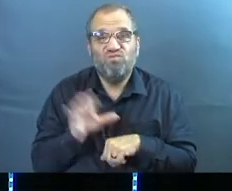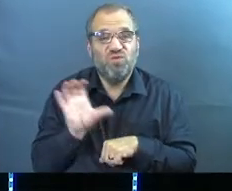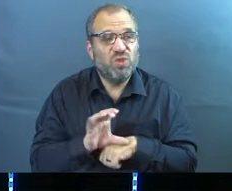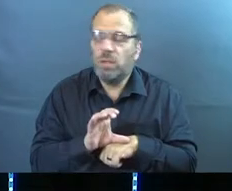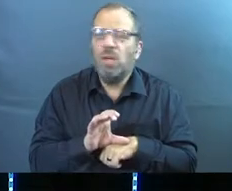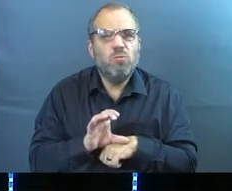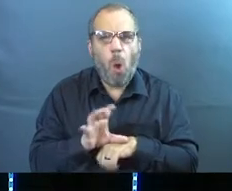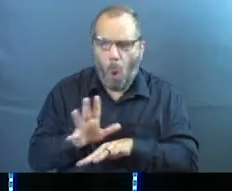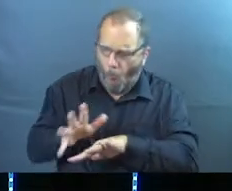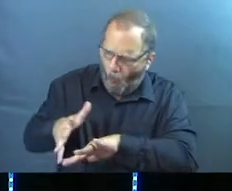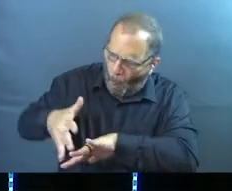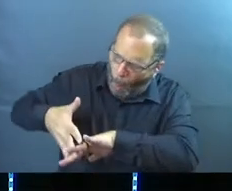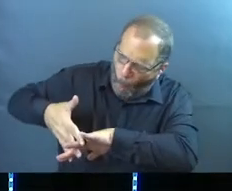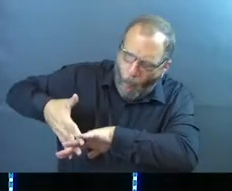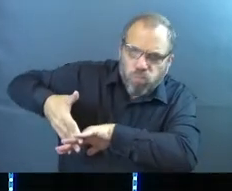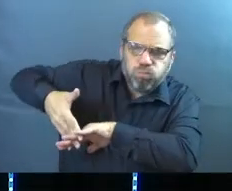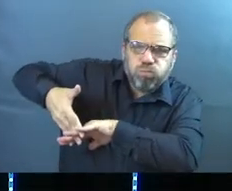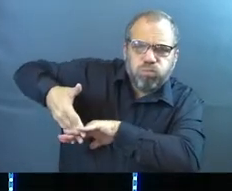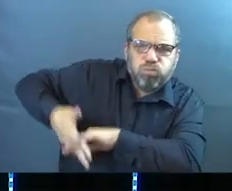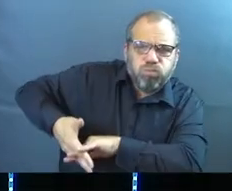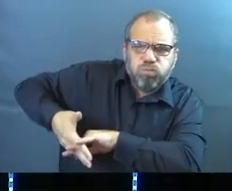the house of God. See, that's something deeper.